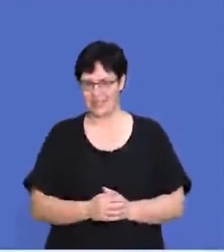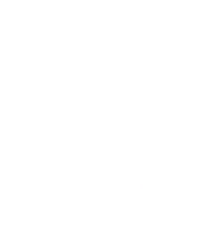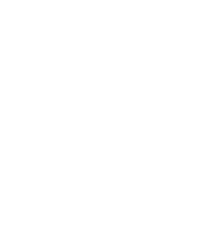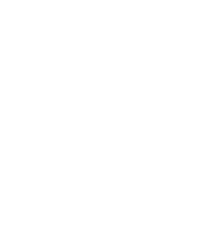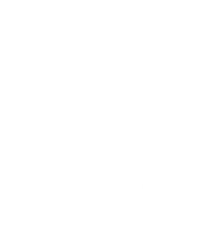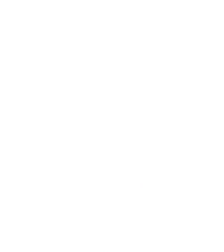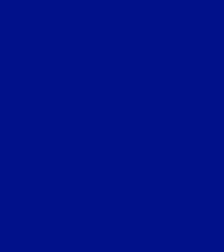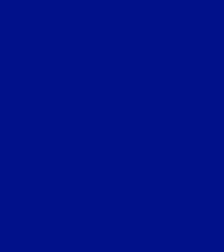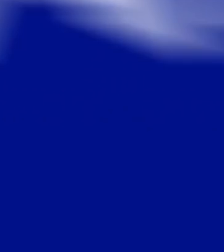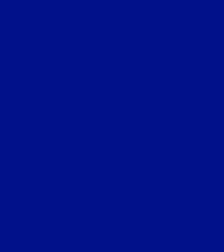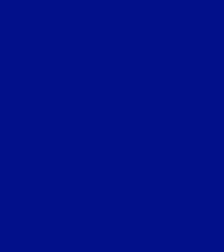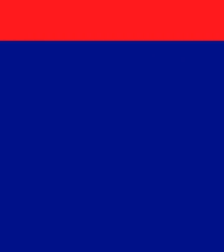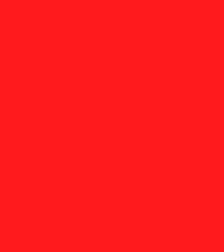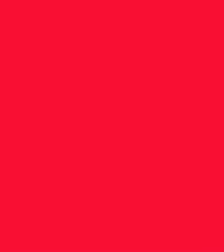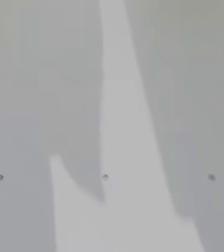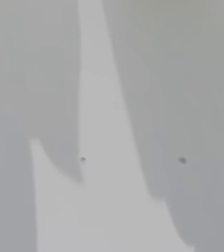straight after.